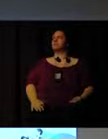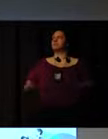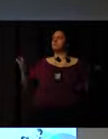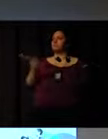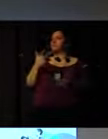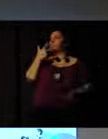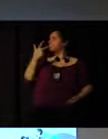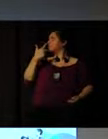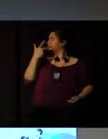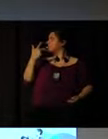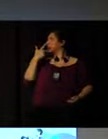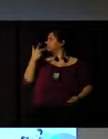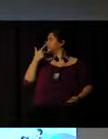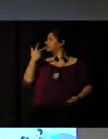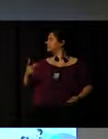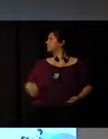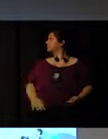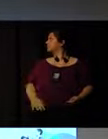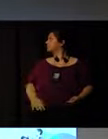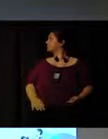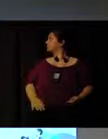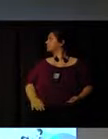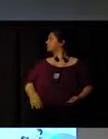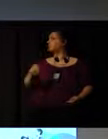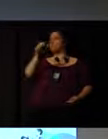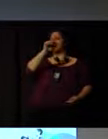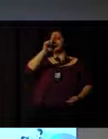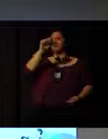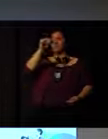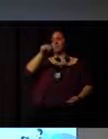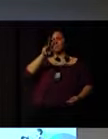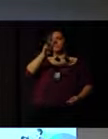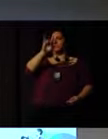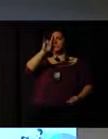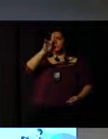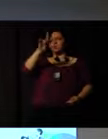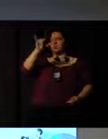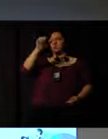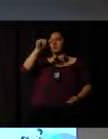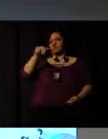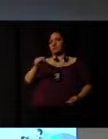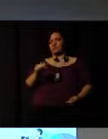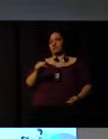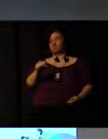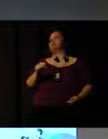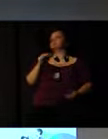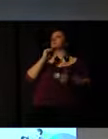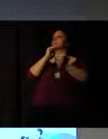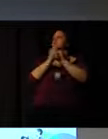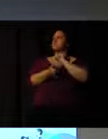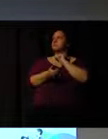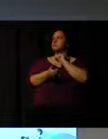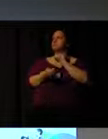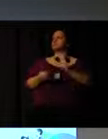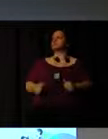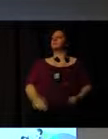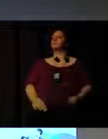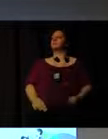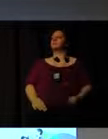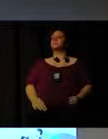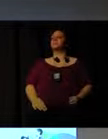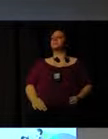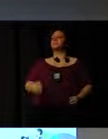now pass the floor to Alan Williams, Sports for